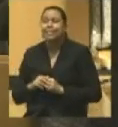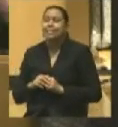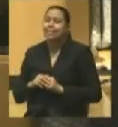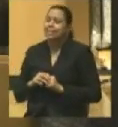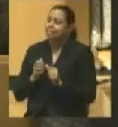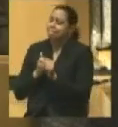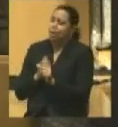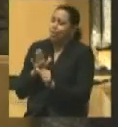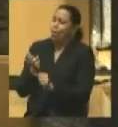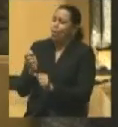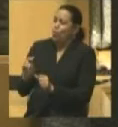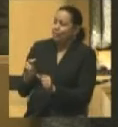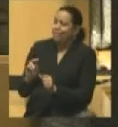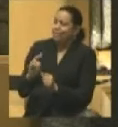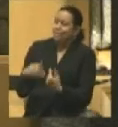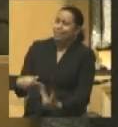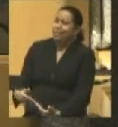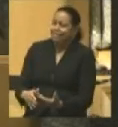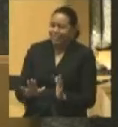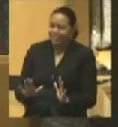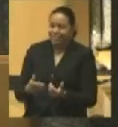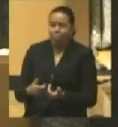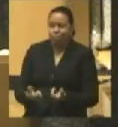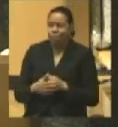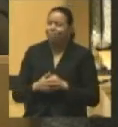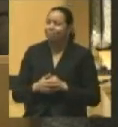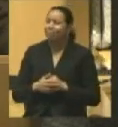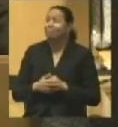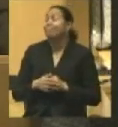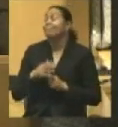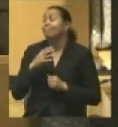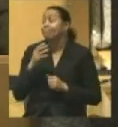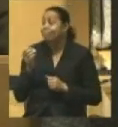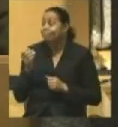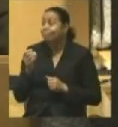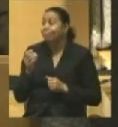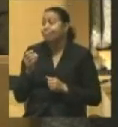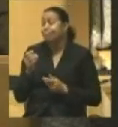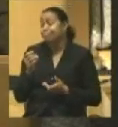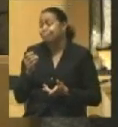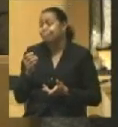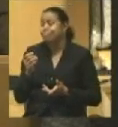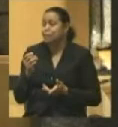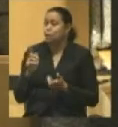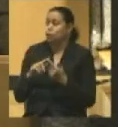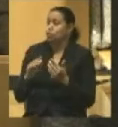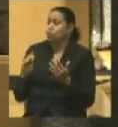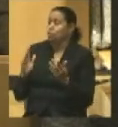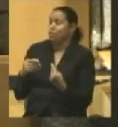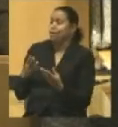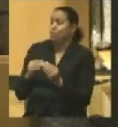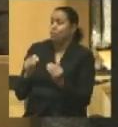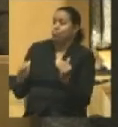to some of their own rhythms. Uh, all right. Uh, on the other hand, I don't think, uh, just to balance the picture,